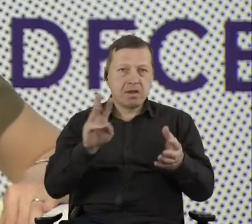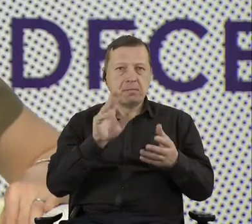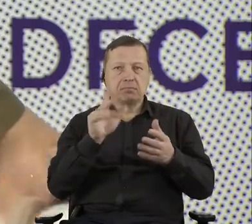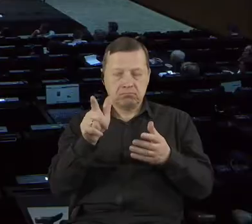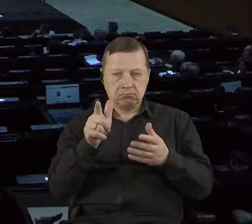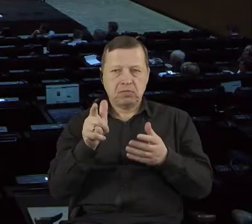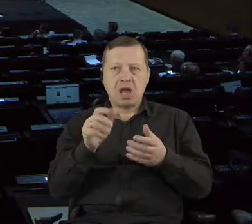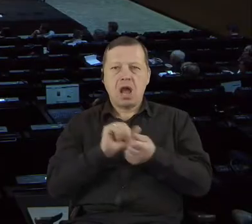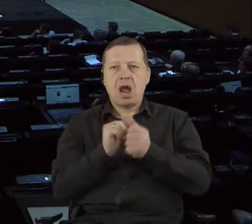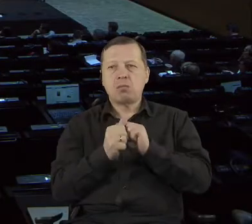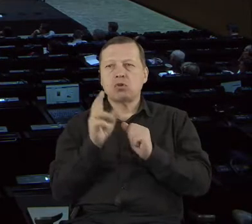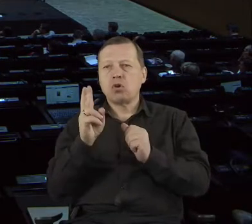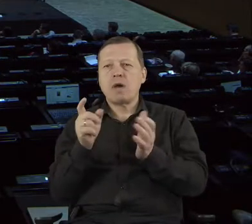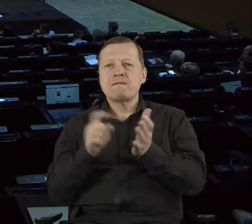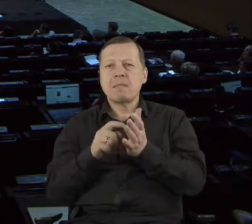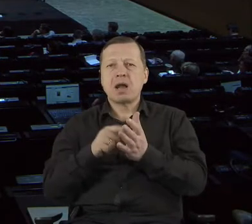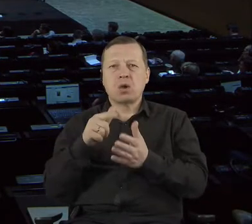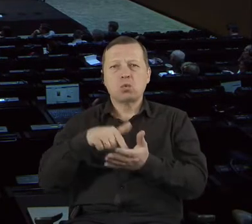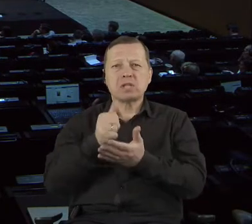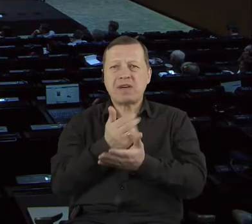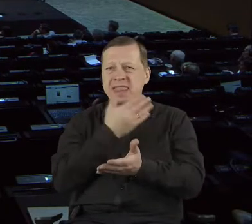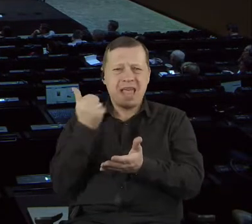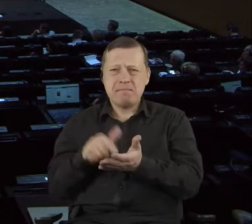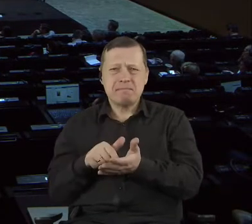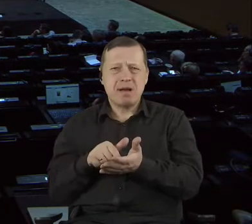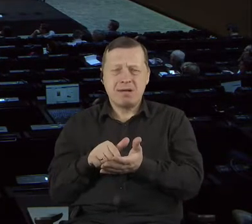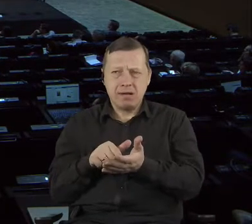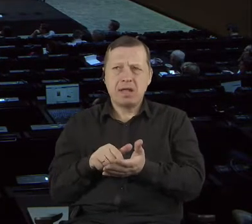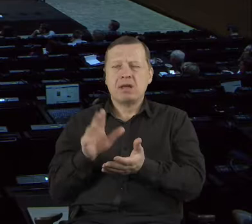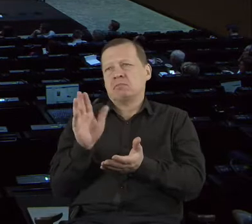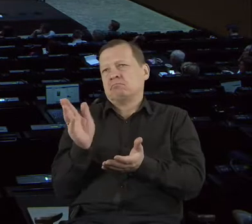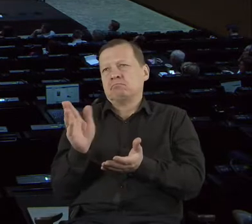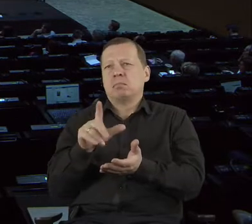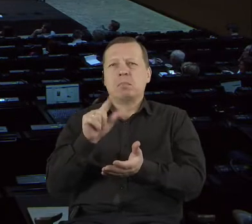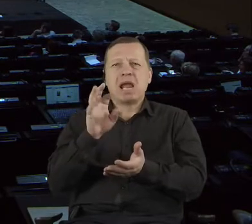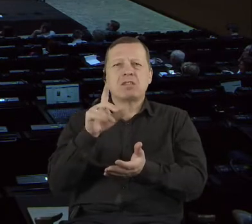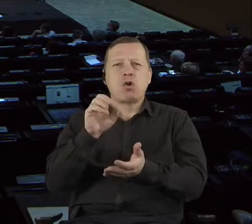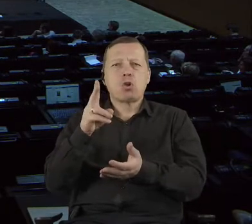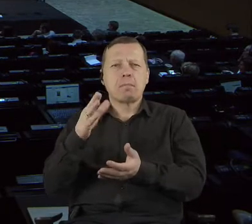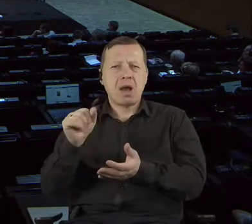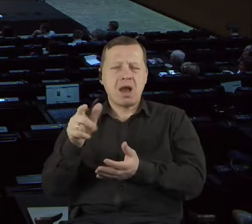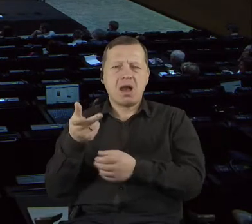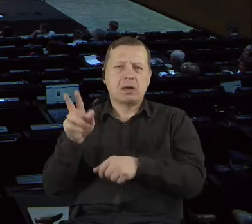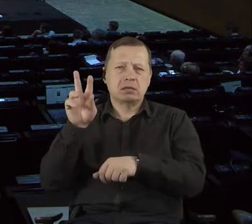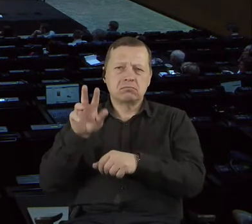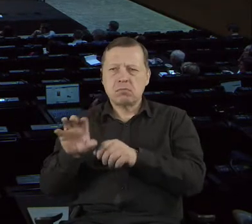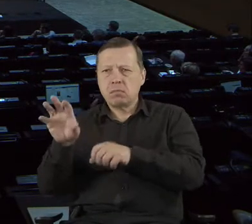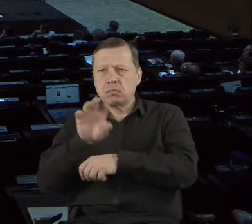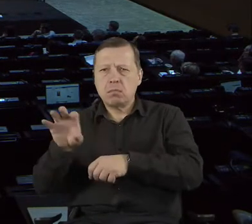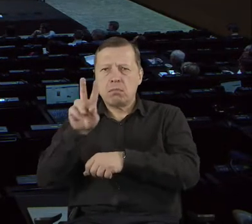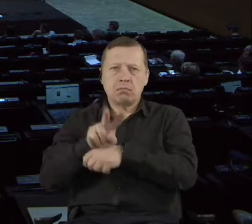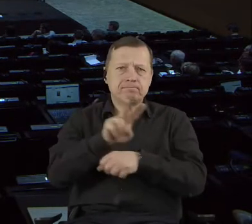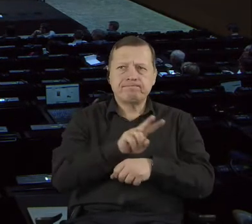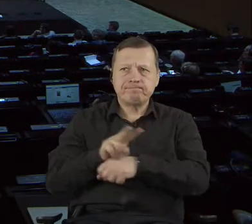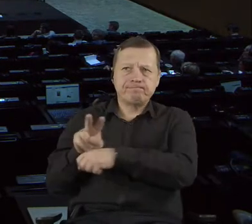Um, let's say, for example, usage of our monitoring platform that enables them to see all the risks in the procurements that they announced